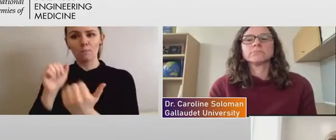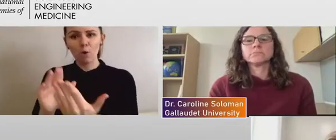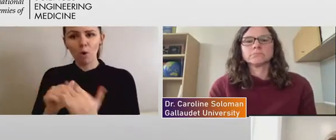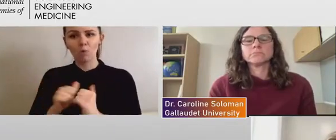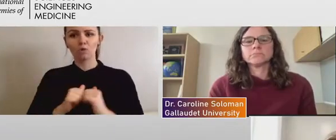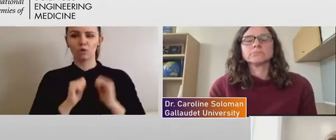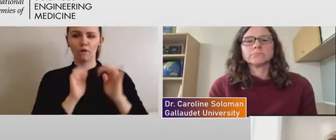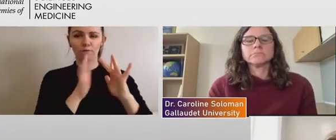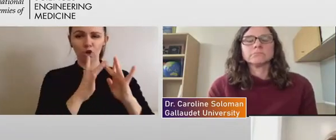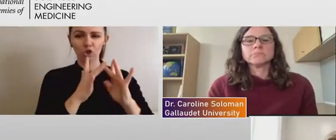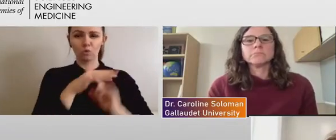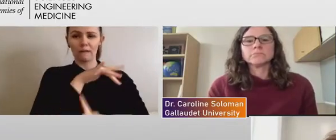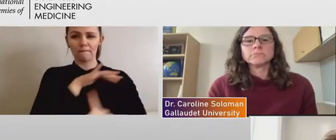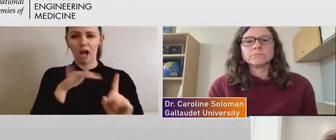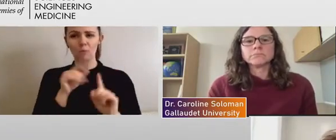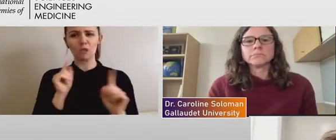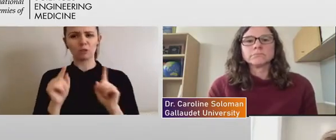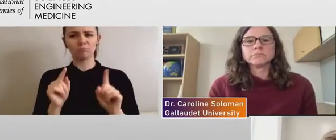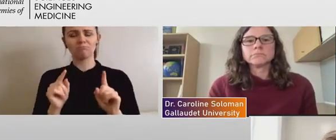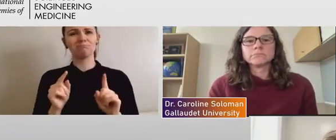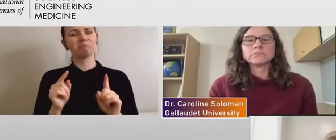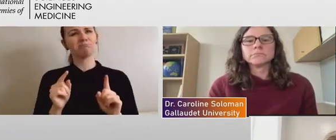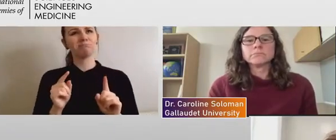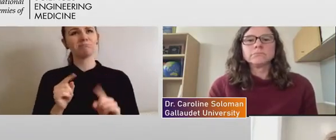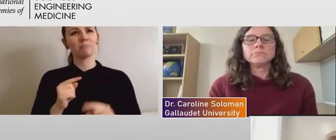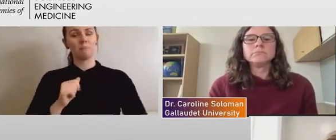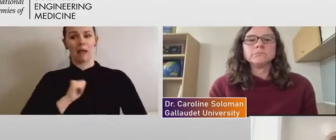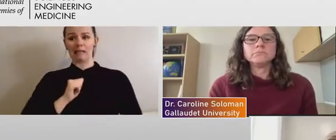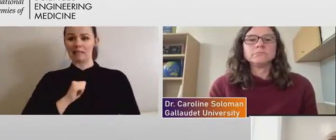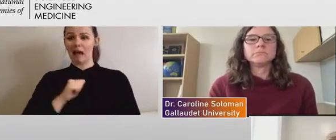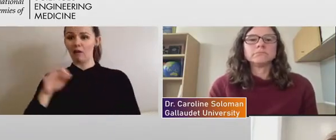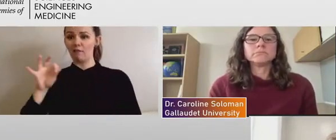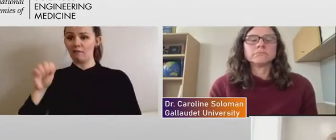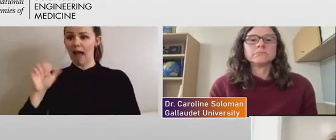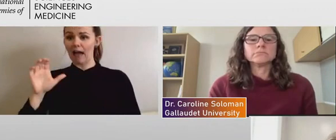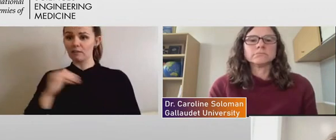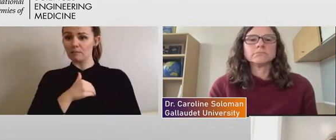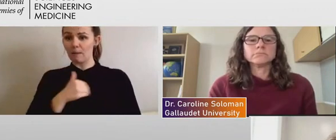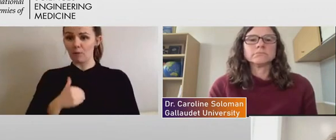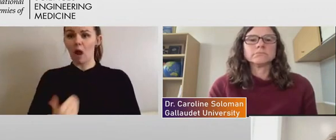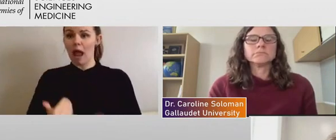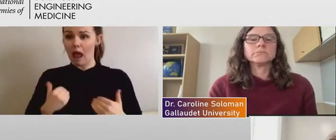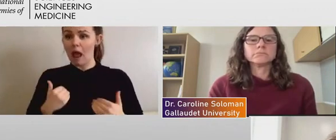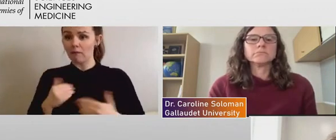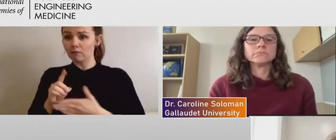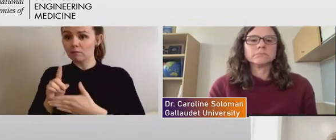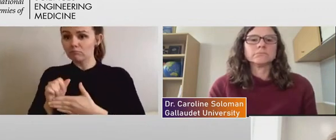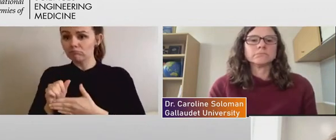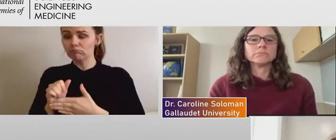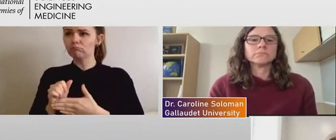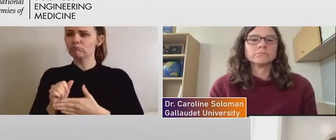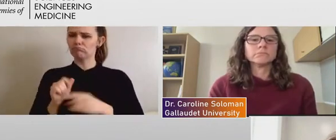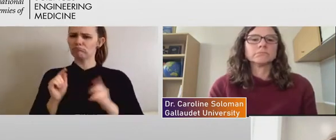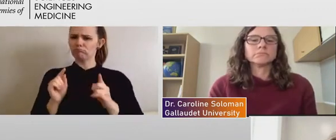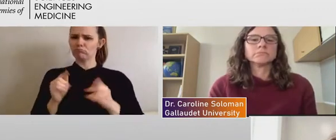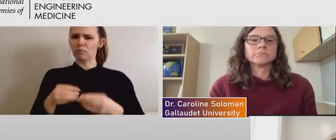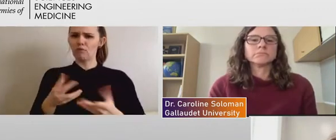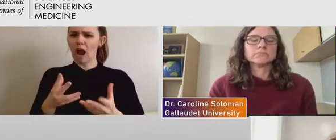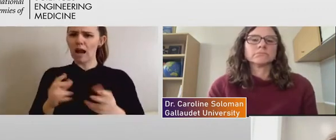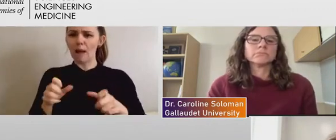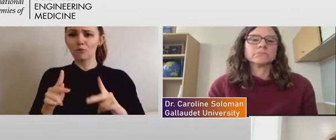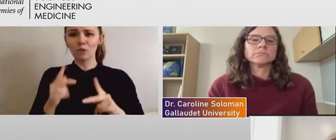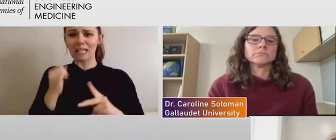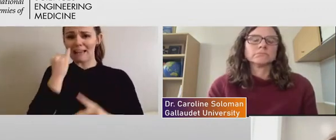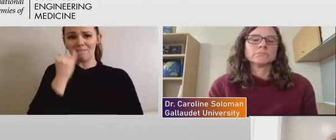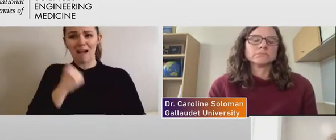provide, I think, you know, for me as a faculty member with a disability, an opportunity to, you know, if I'm not feeling